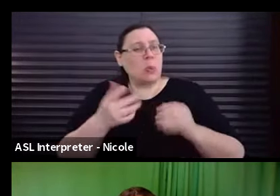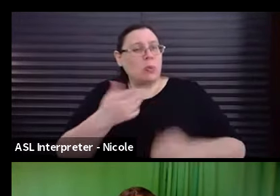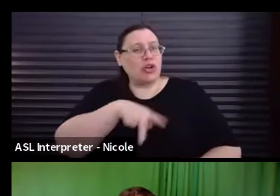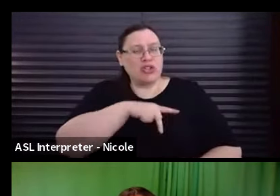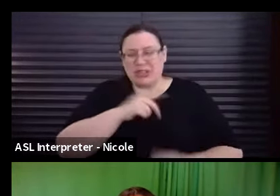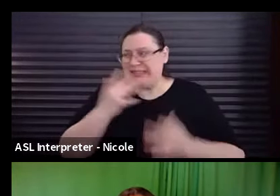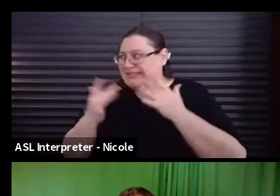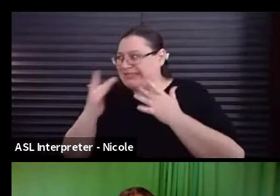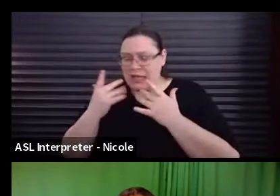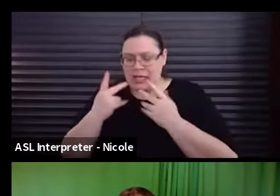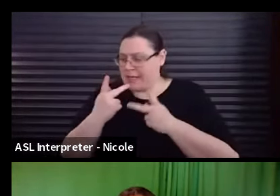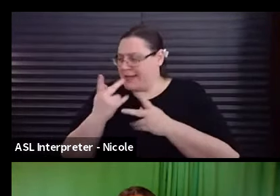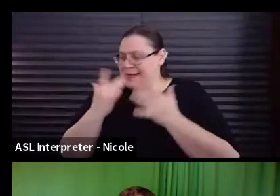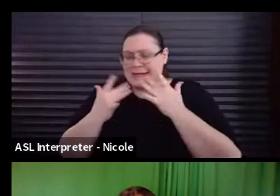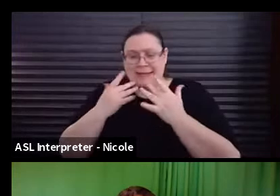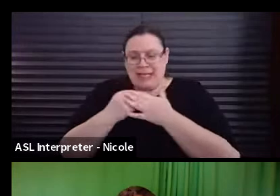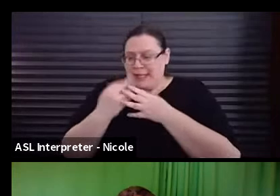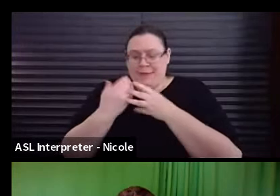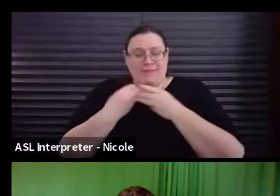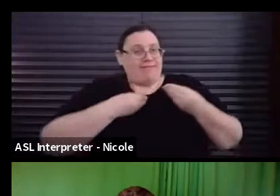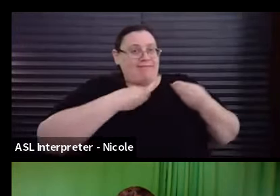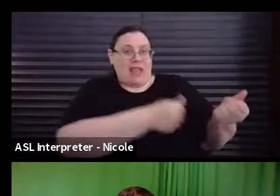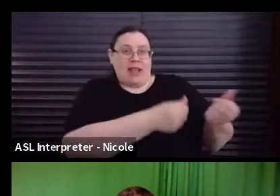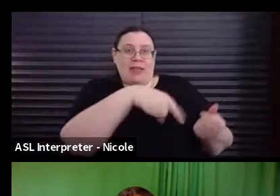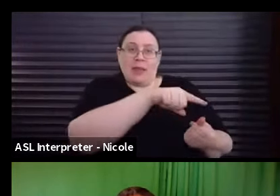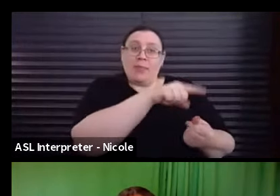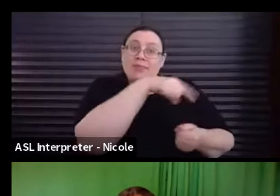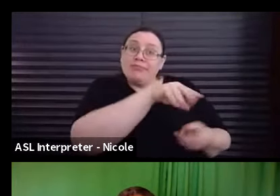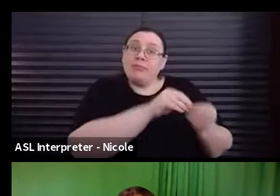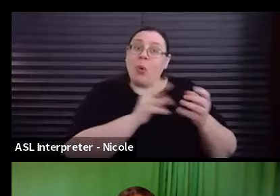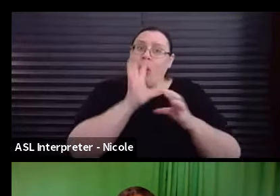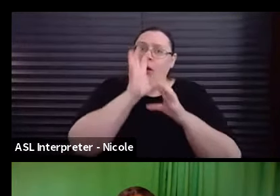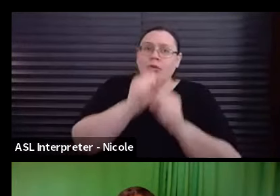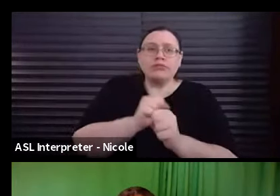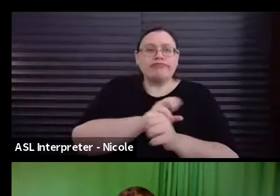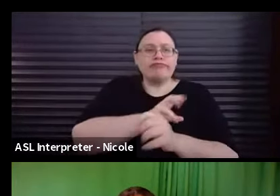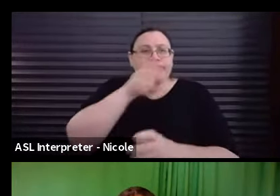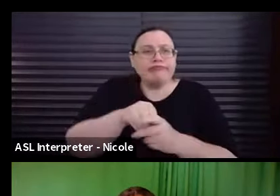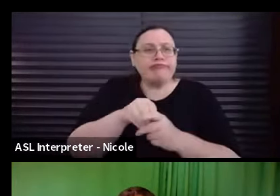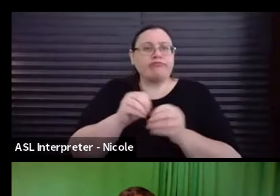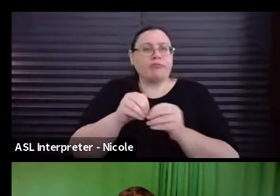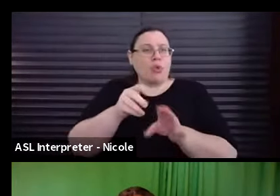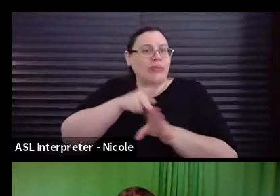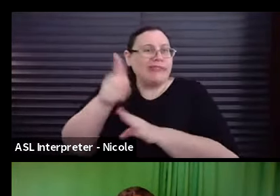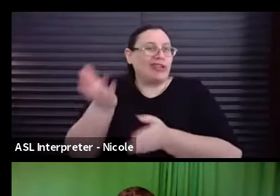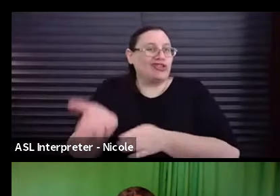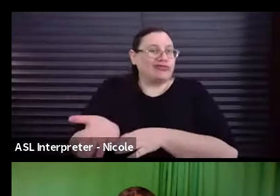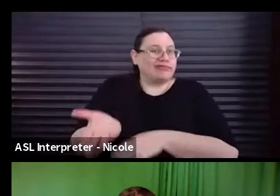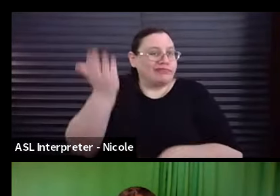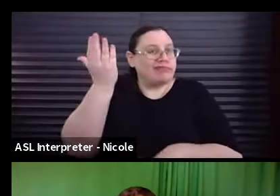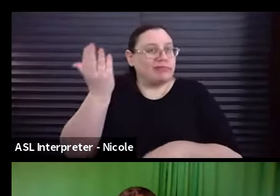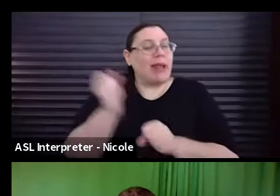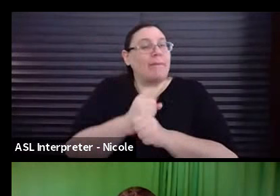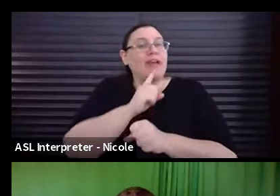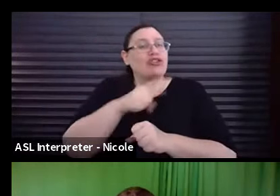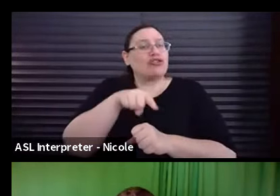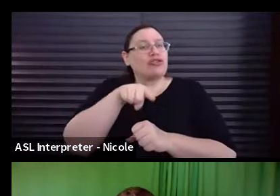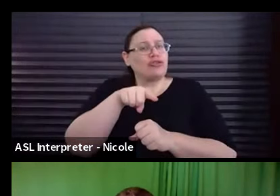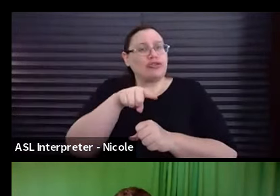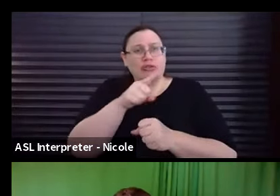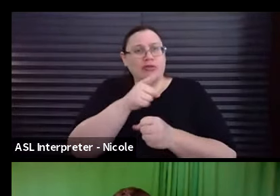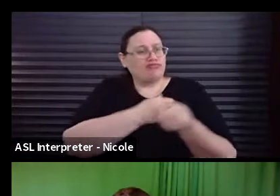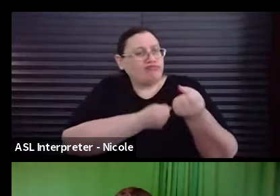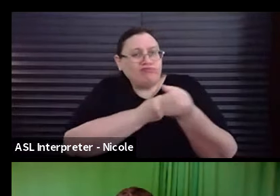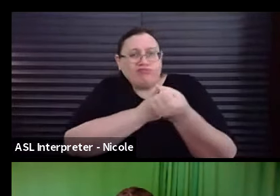them. So it, it, it just ups their engagement and it ups their professionalism and it makes sure they're there for them, the